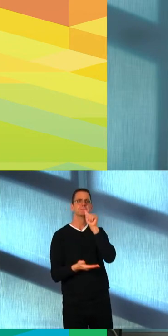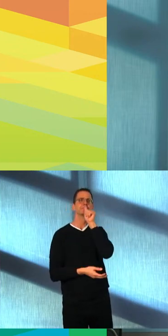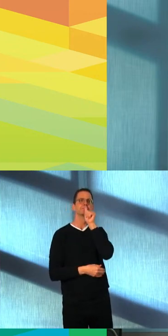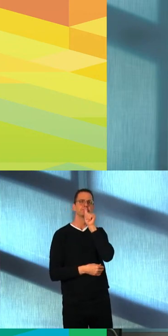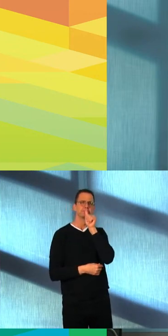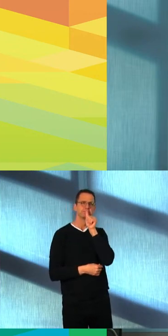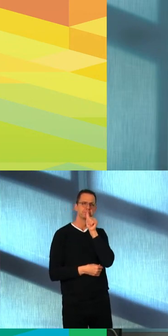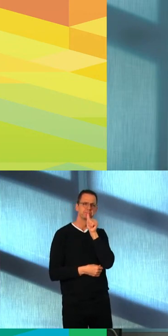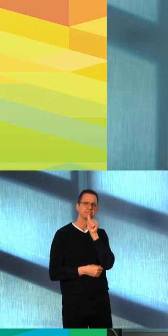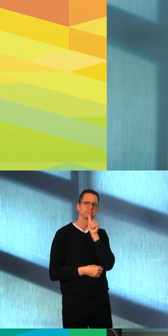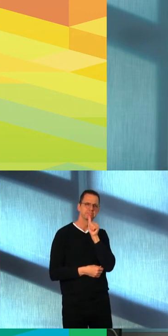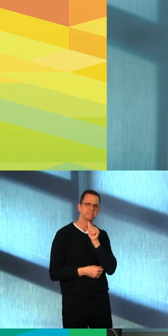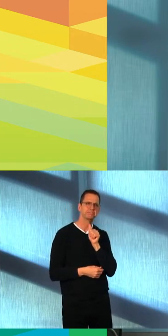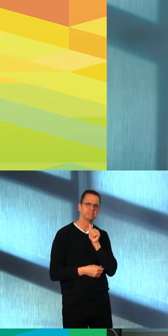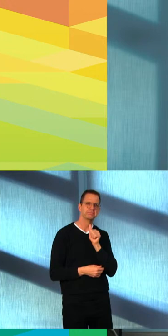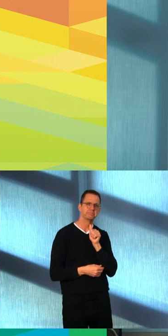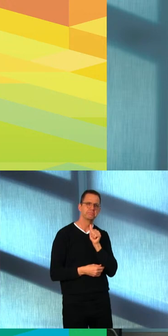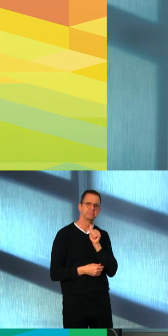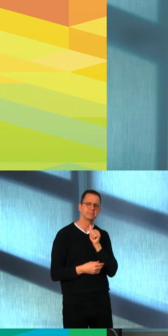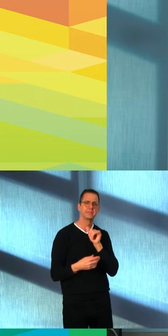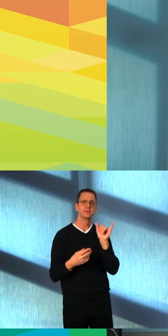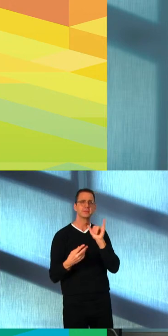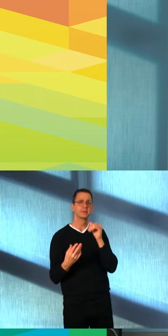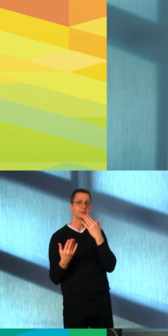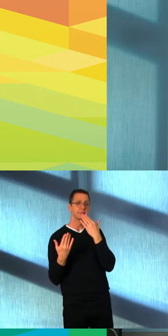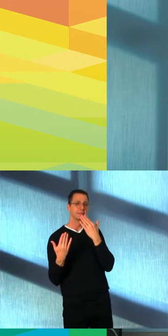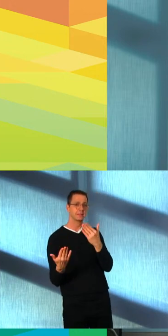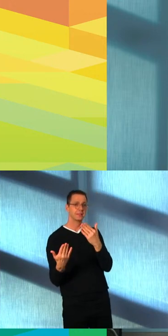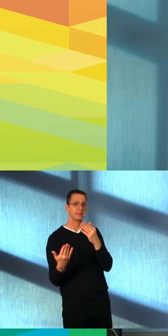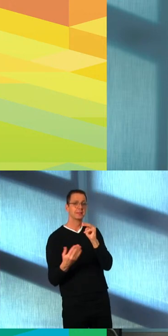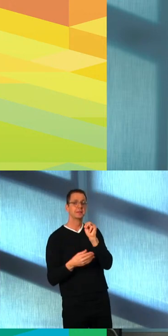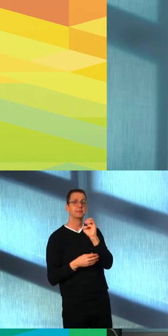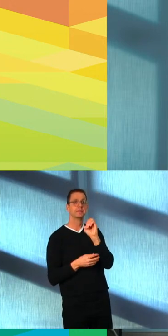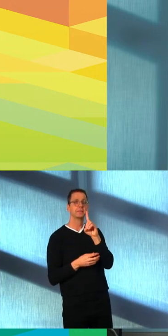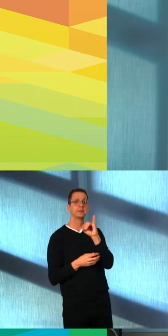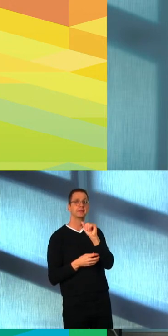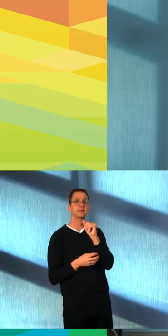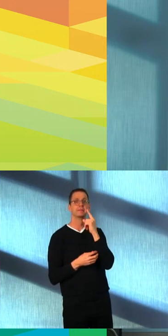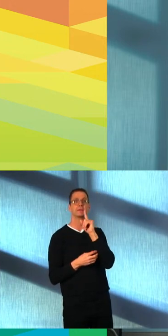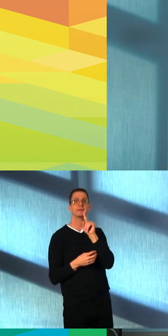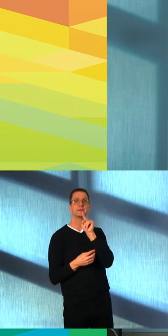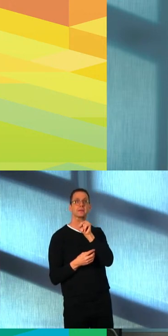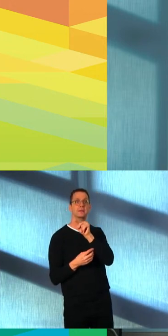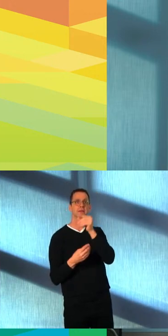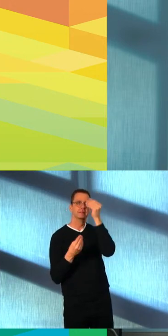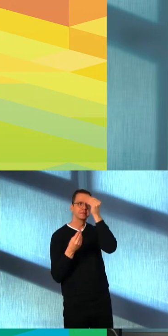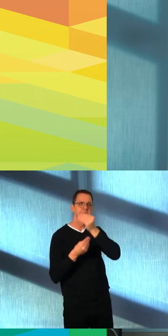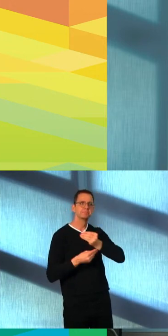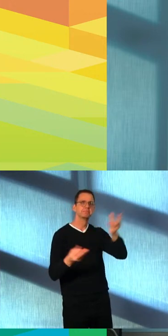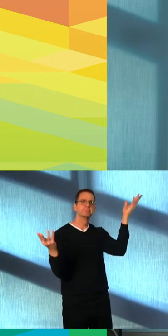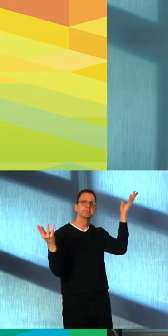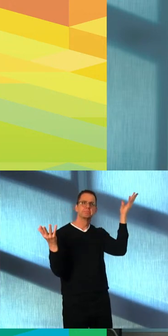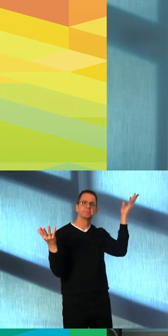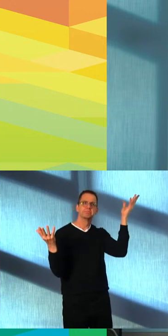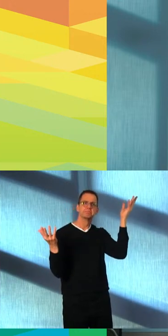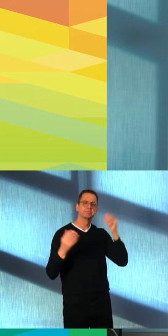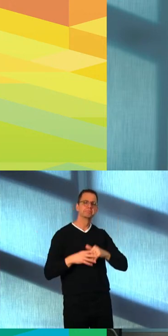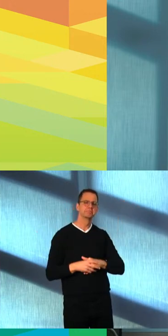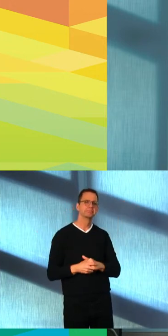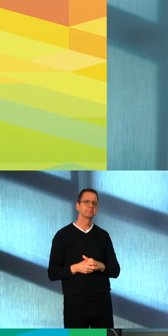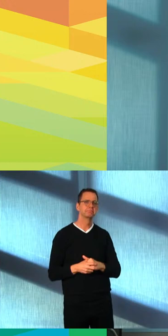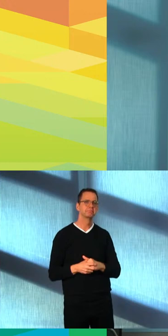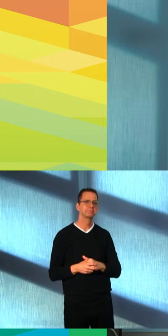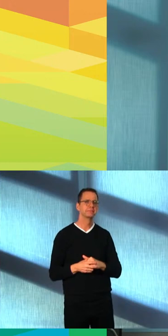and complementing the City's own social media platforms. But as we face a very active and